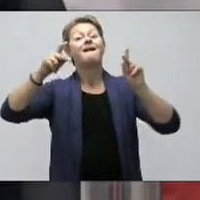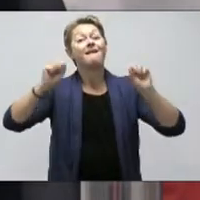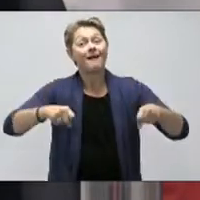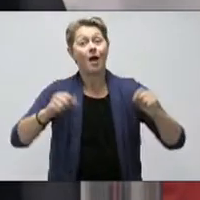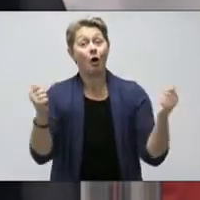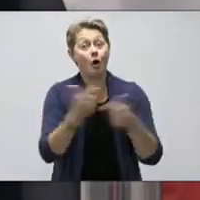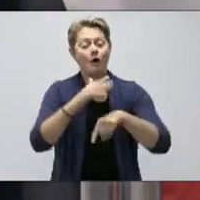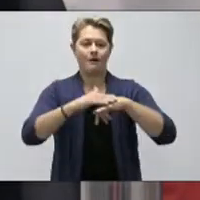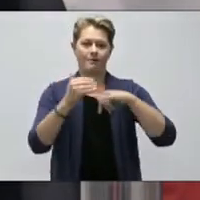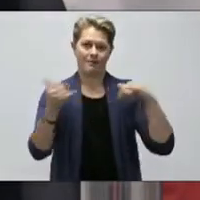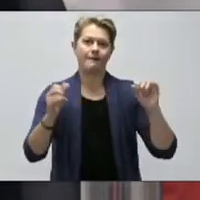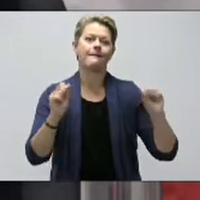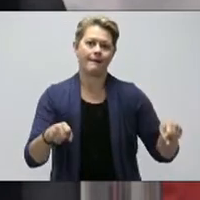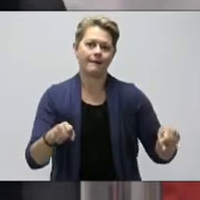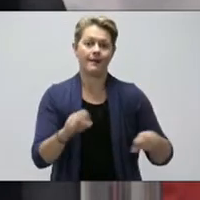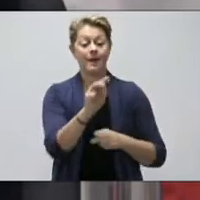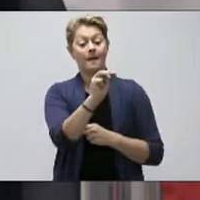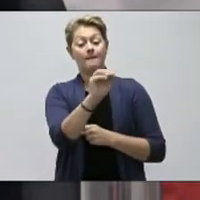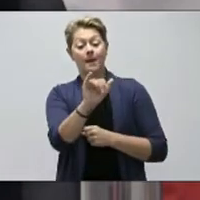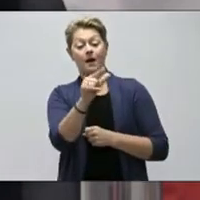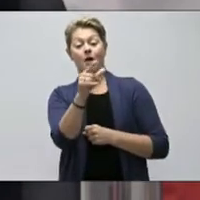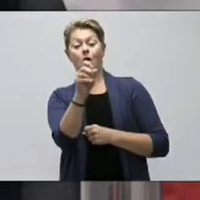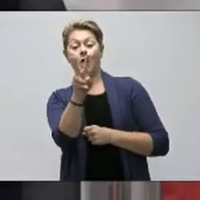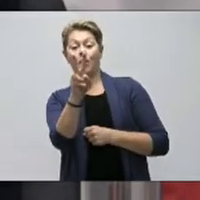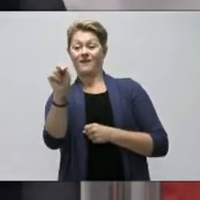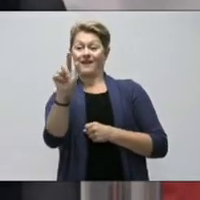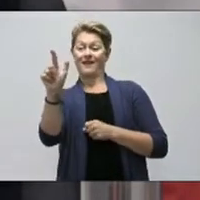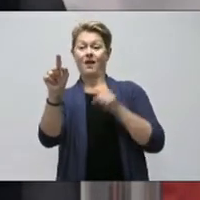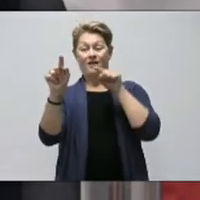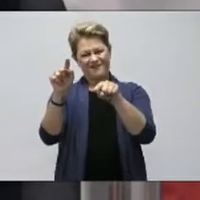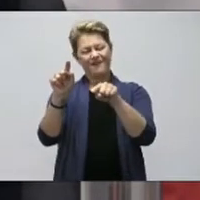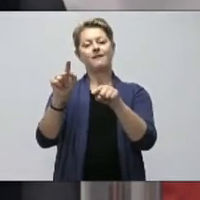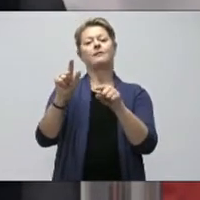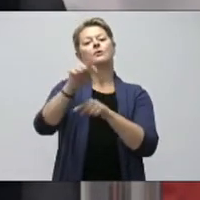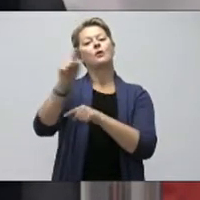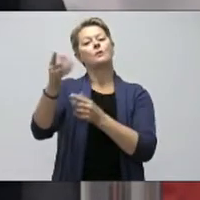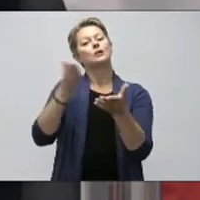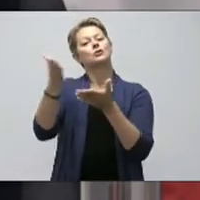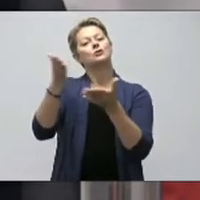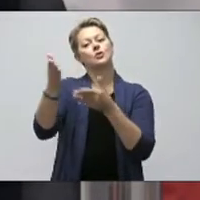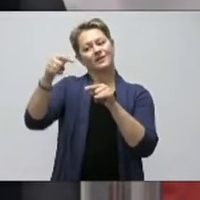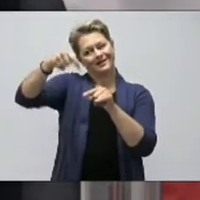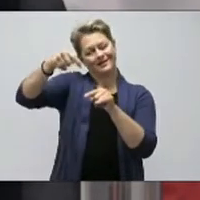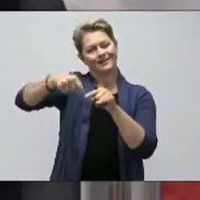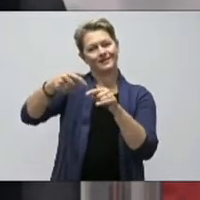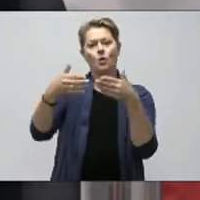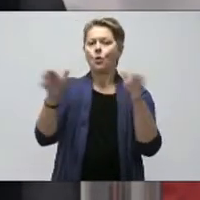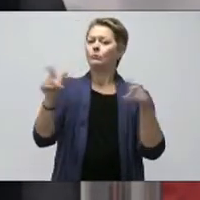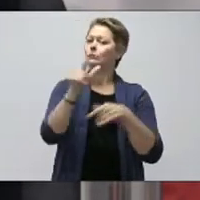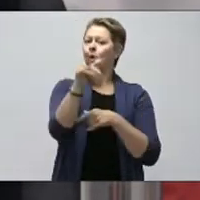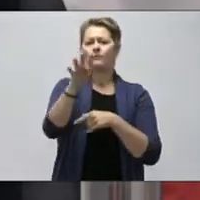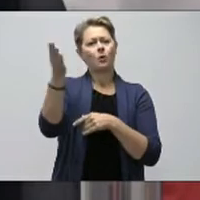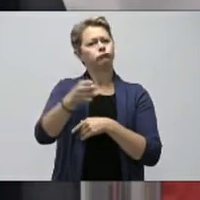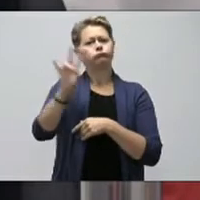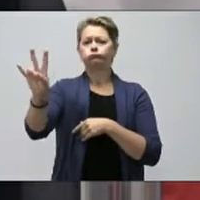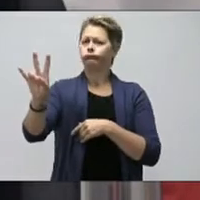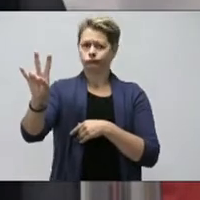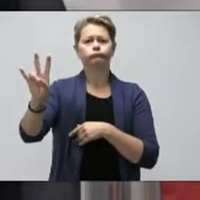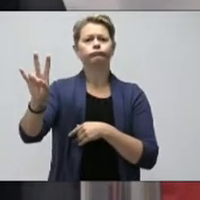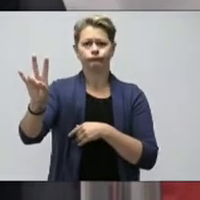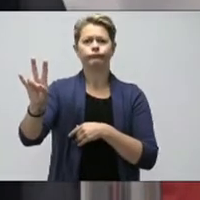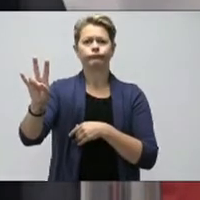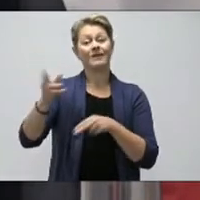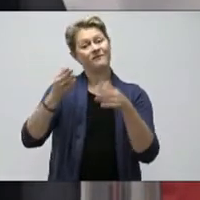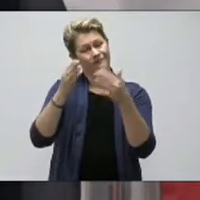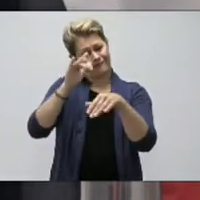MyGovNL is and will continue to be your personal online government services branch, open 24-7 and available through a